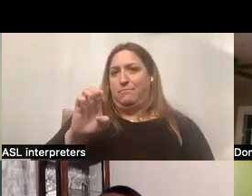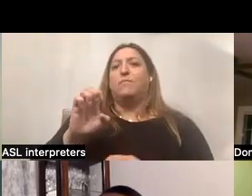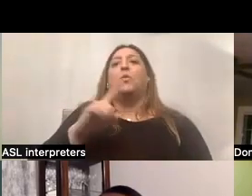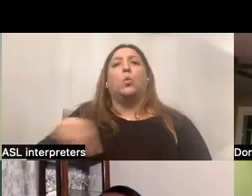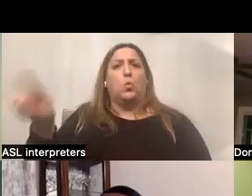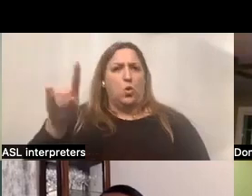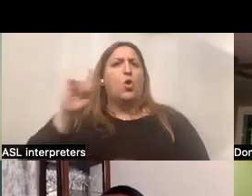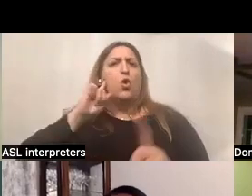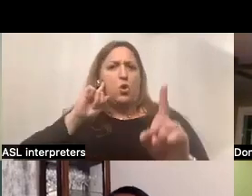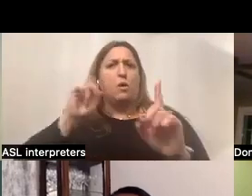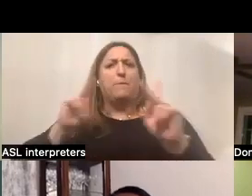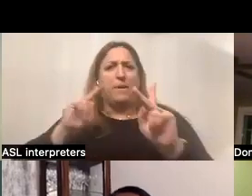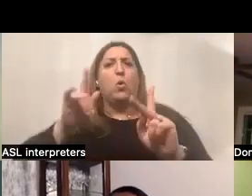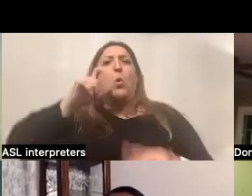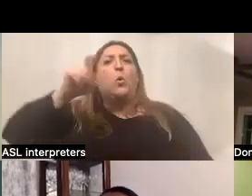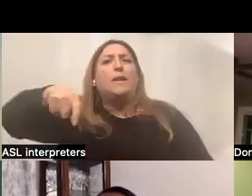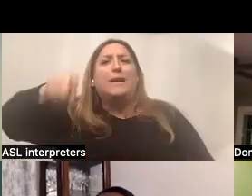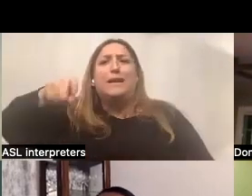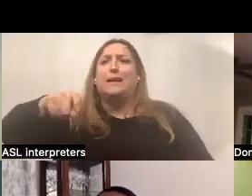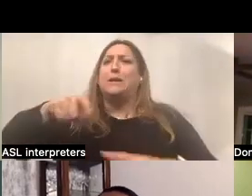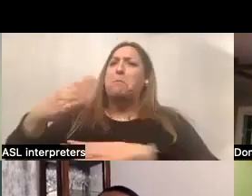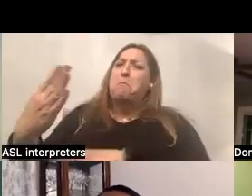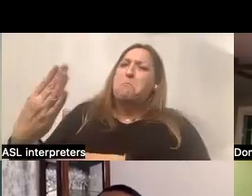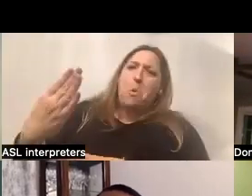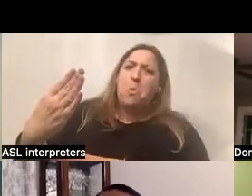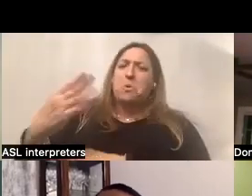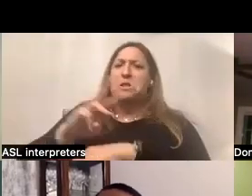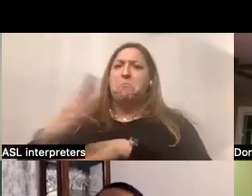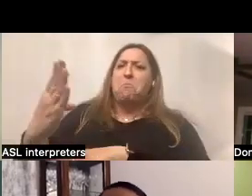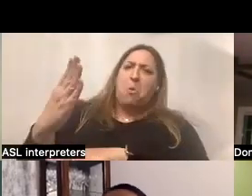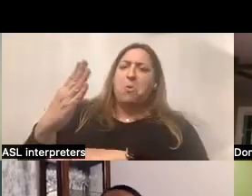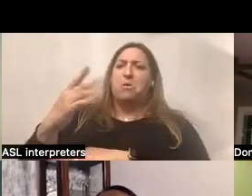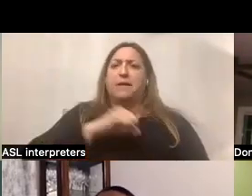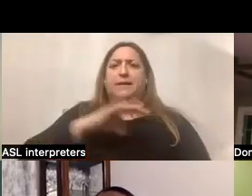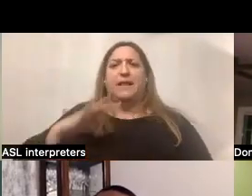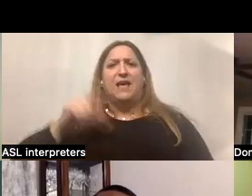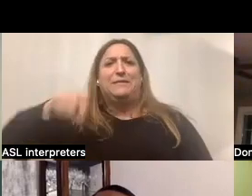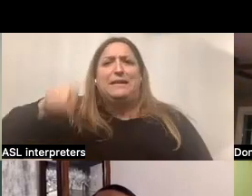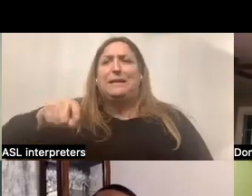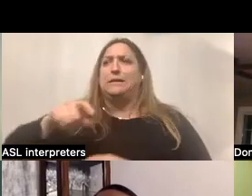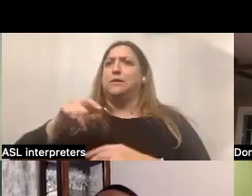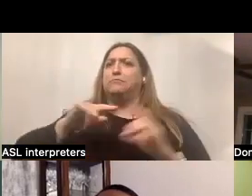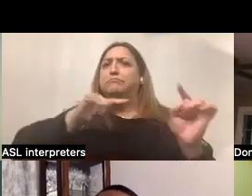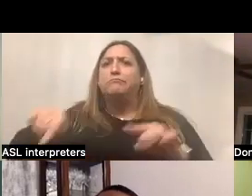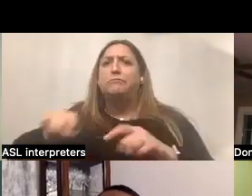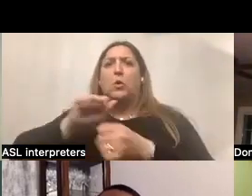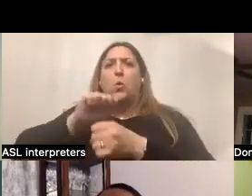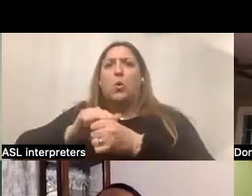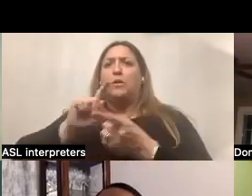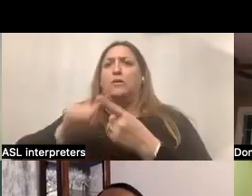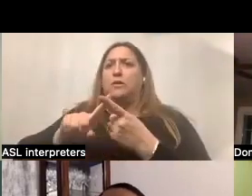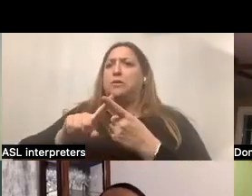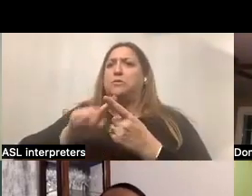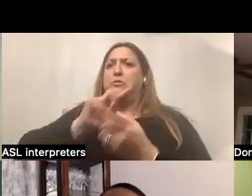who need staff, you know, very early in the morning, like 6am, and they need them to work until 8am, two